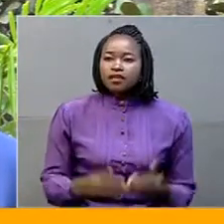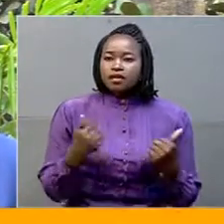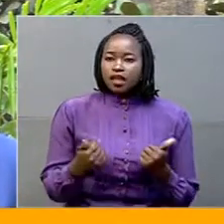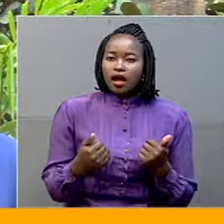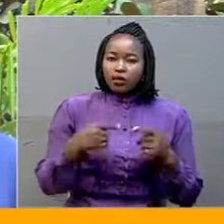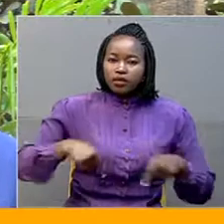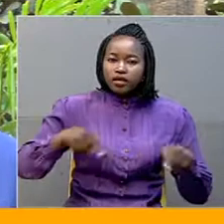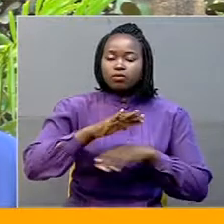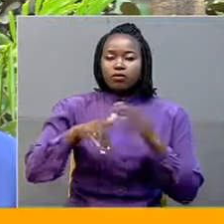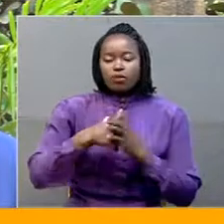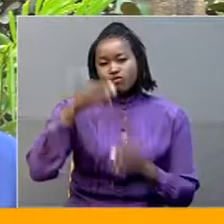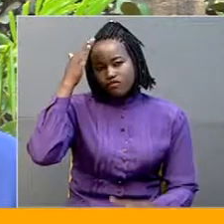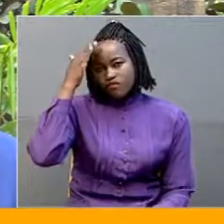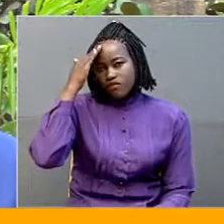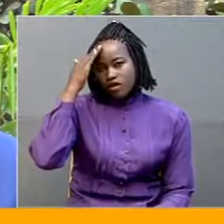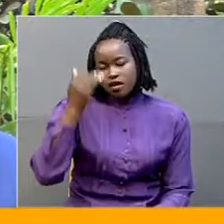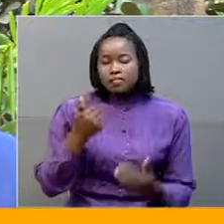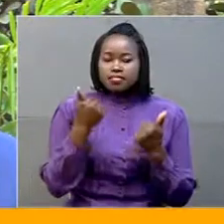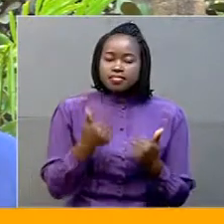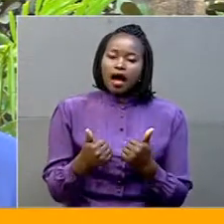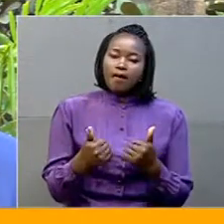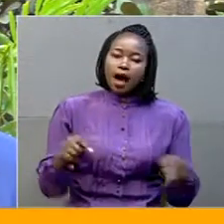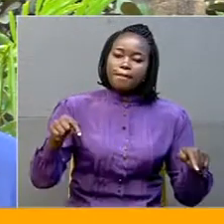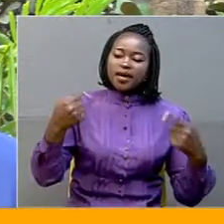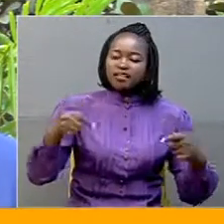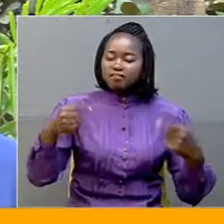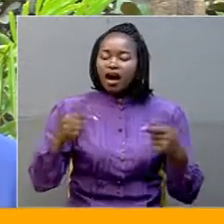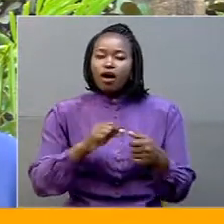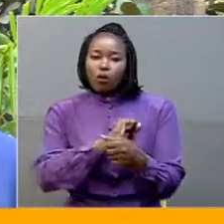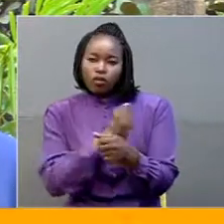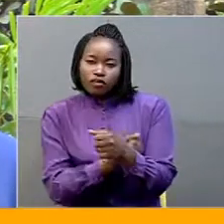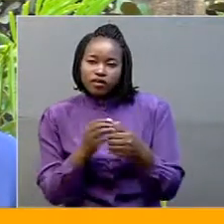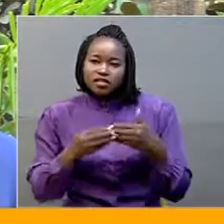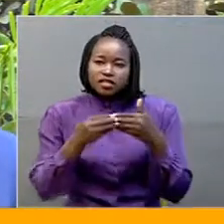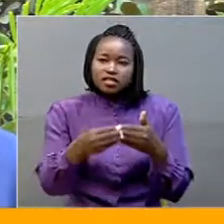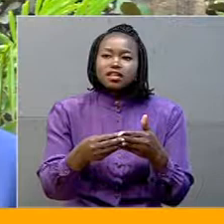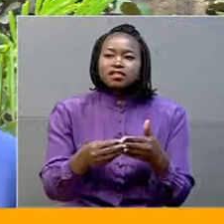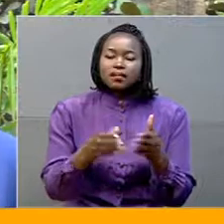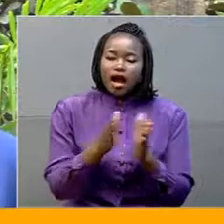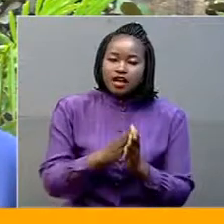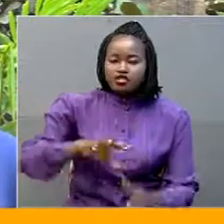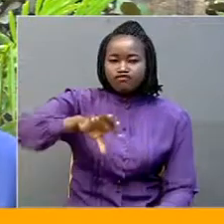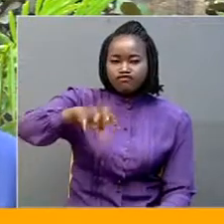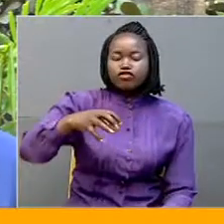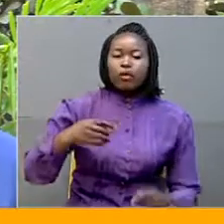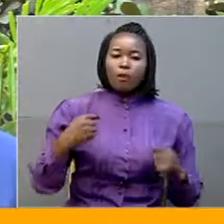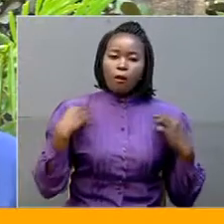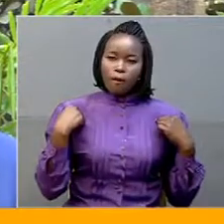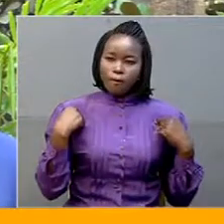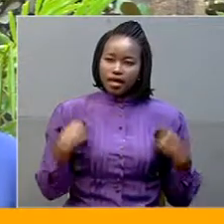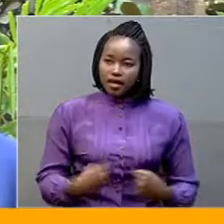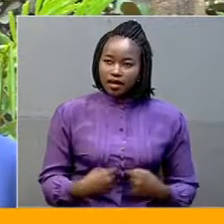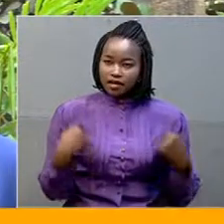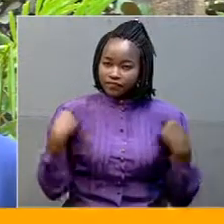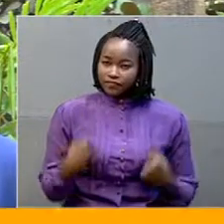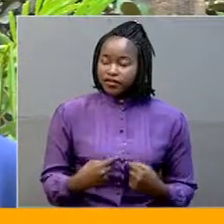currently there is a rift between the authority and leadership and the divisional mayors. And I think like two